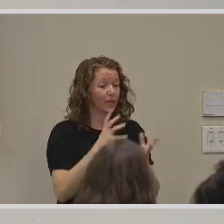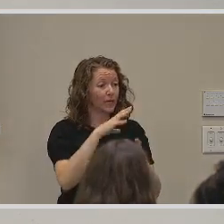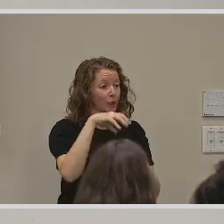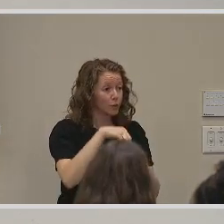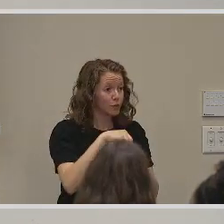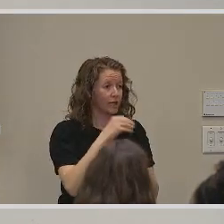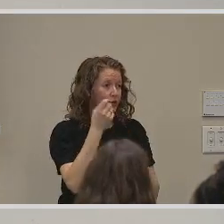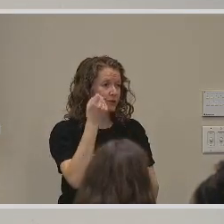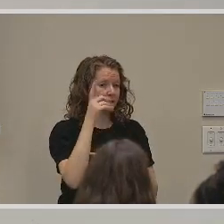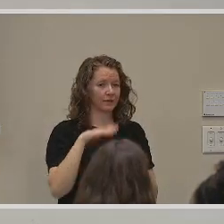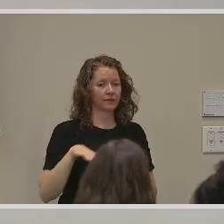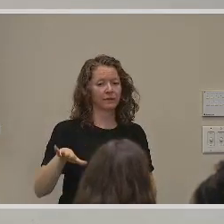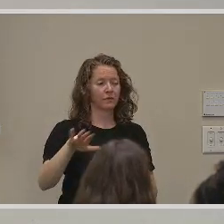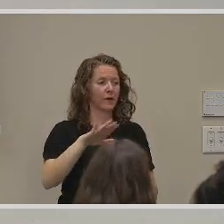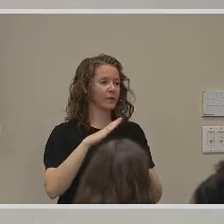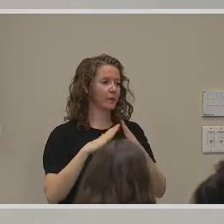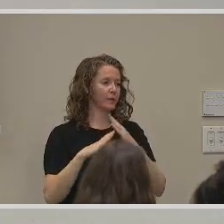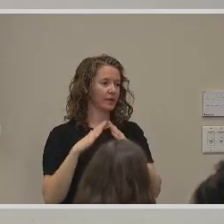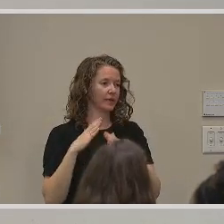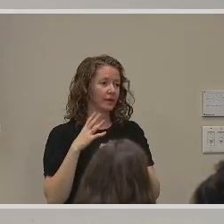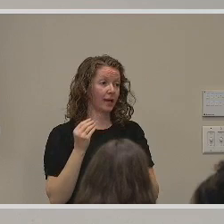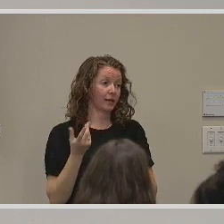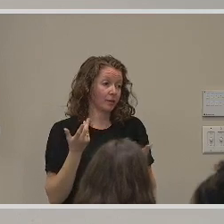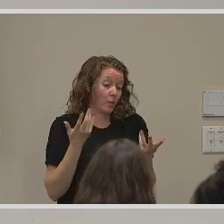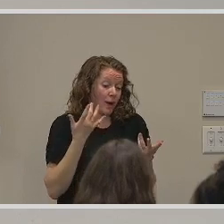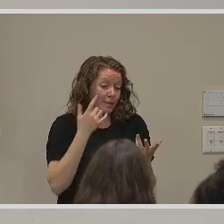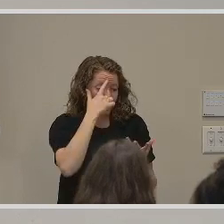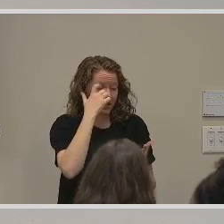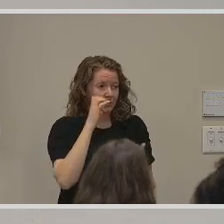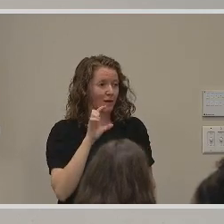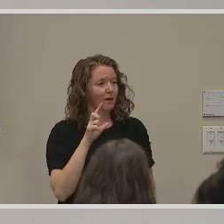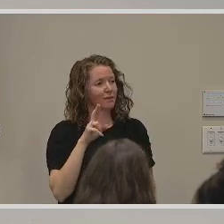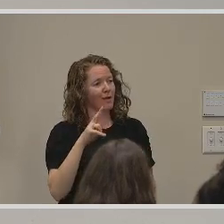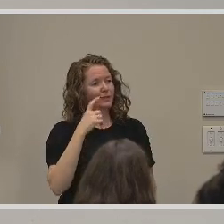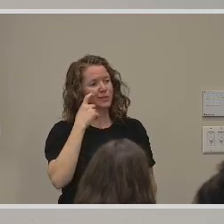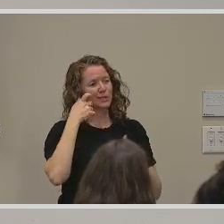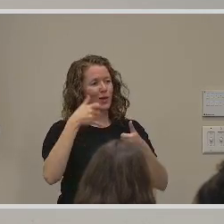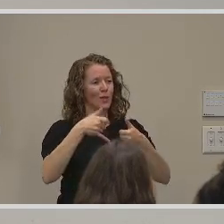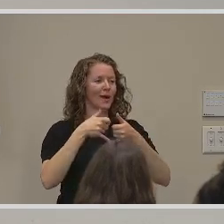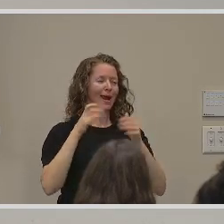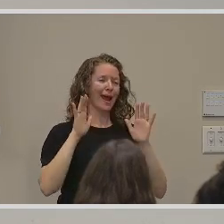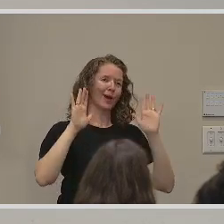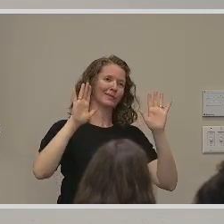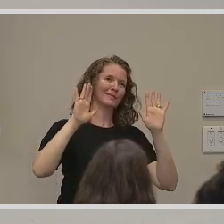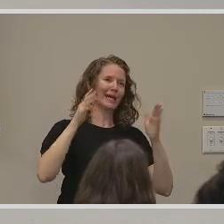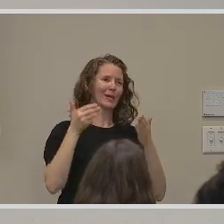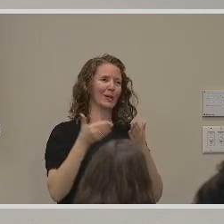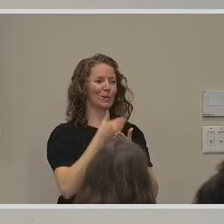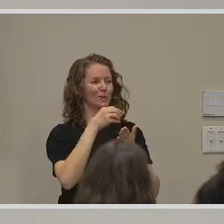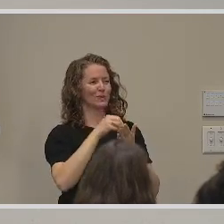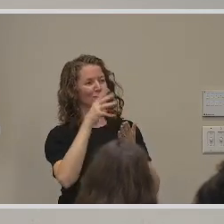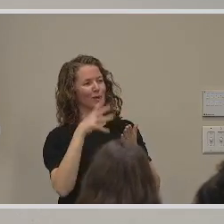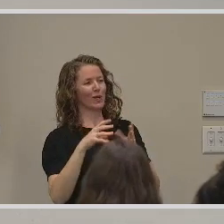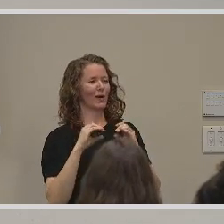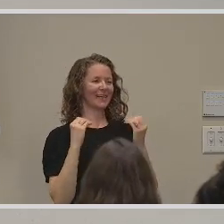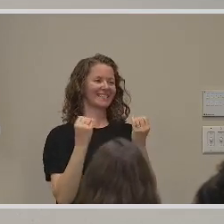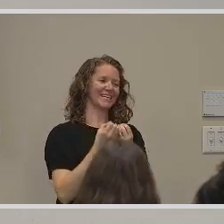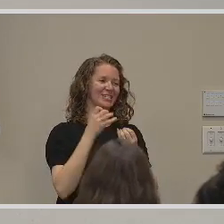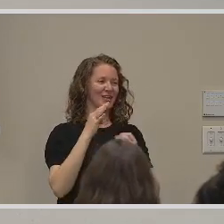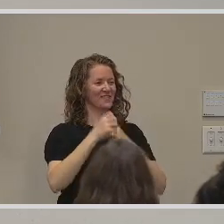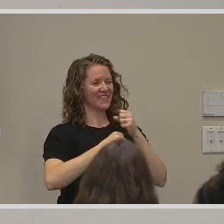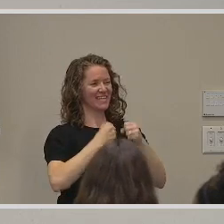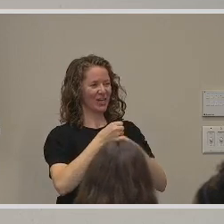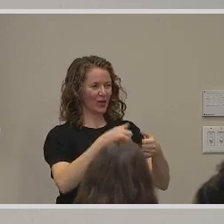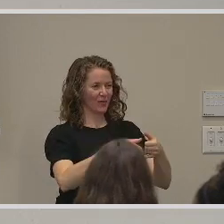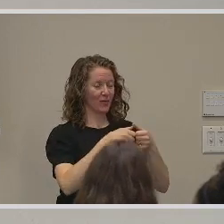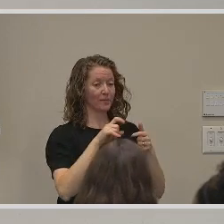our community, and this vitality is evident through our club being awarded the Outstanding New Student Organization of the Year Award, as well